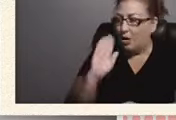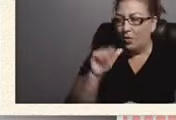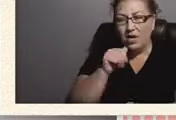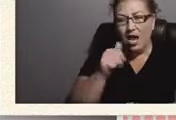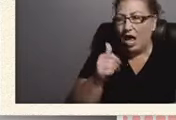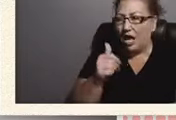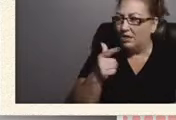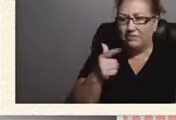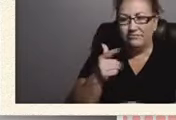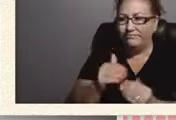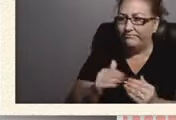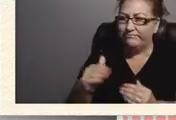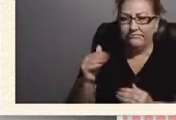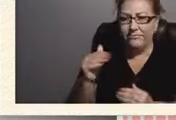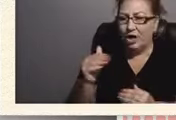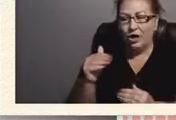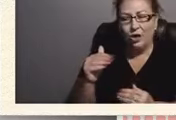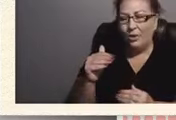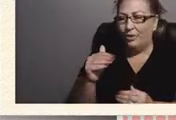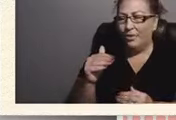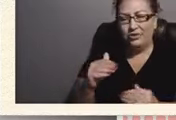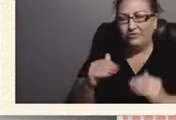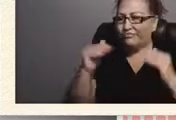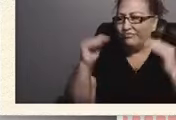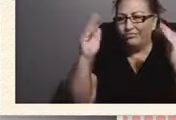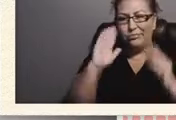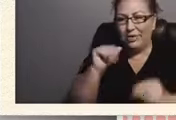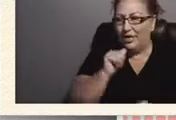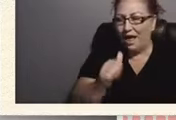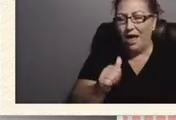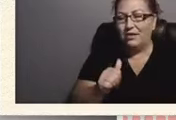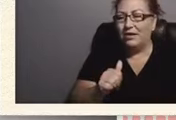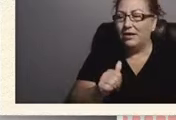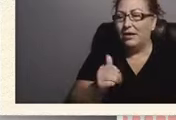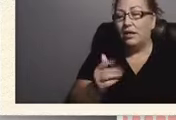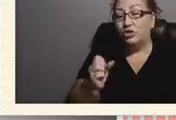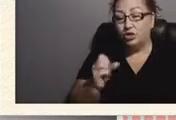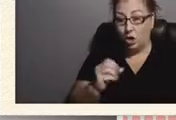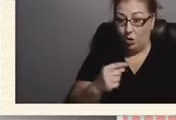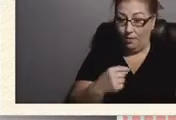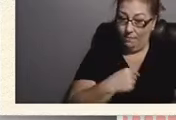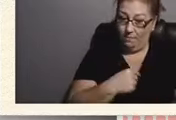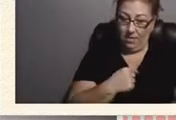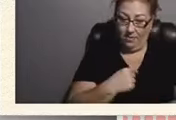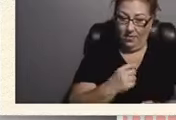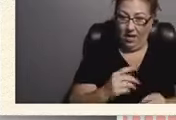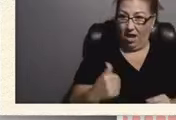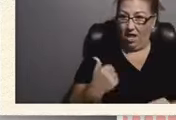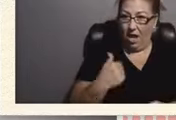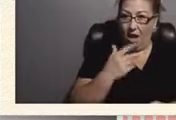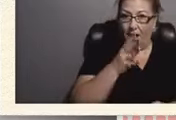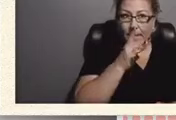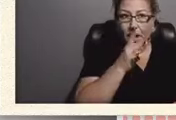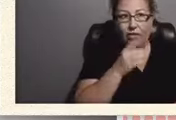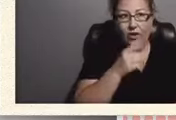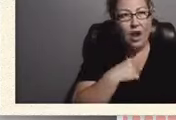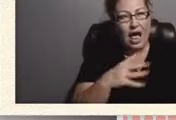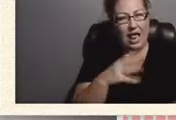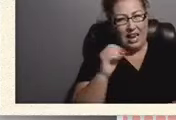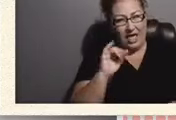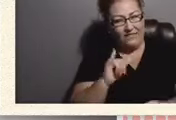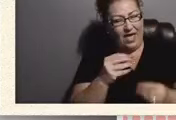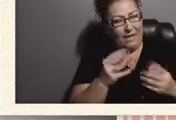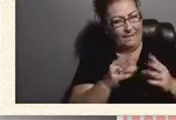you know, like prepared. He probably. So me being very young mom, I left this meeting very